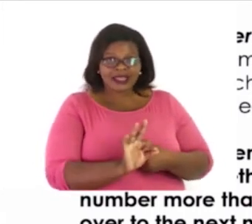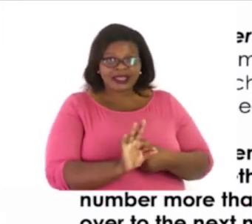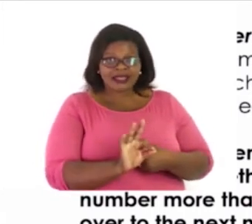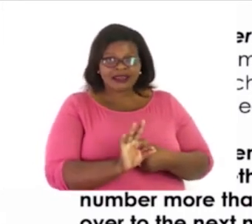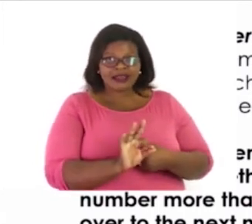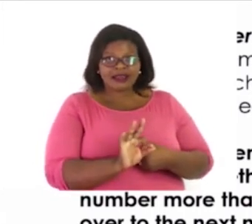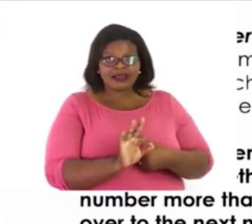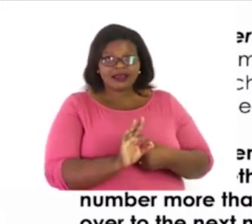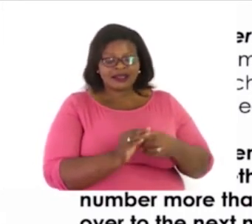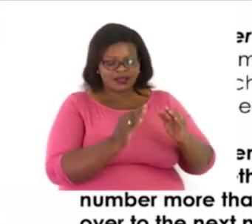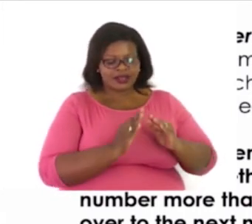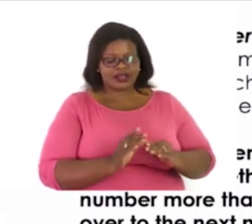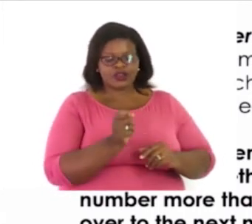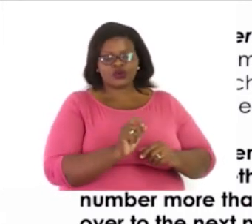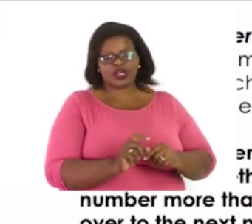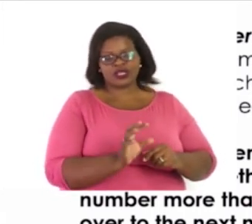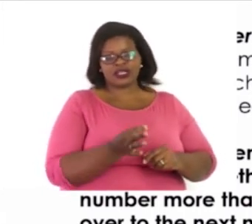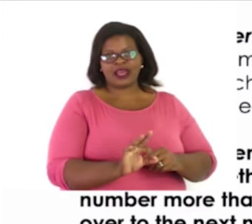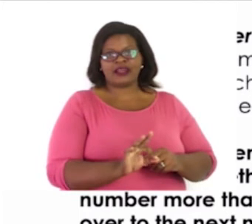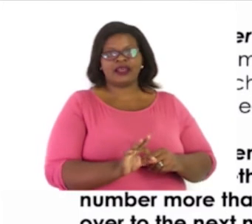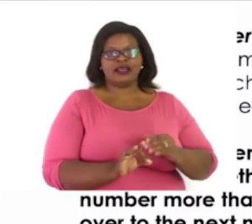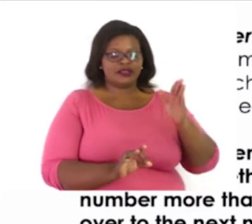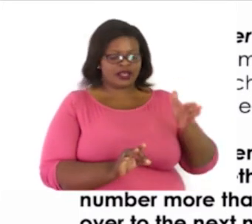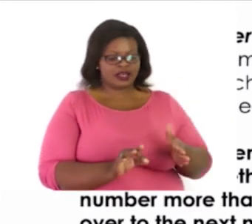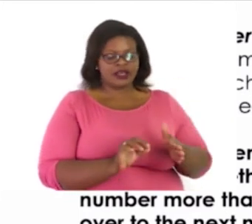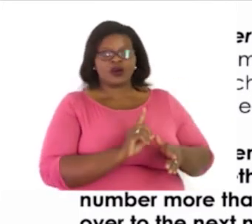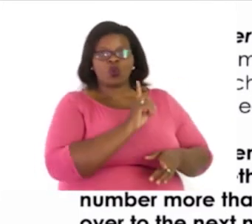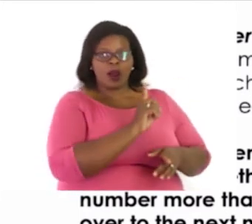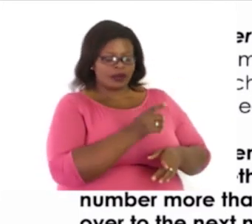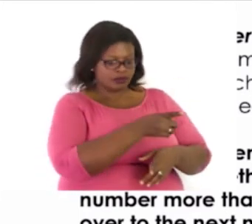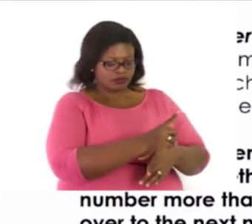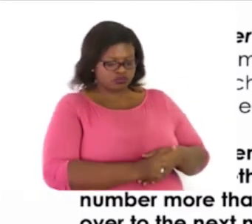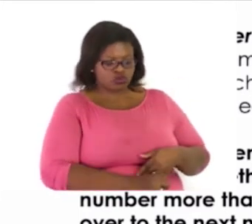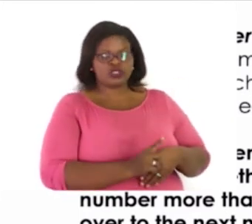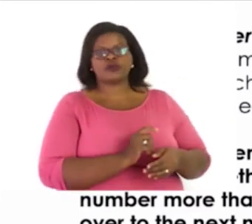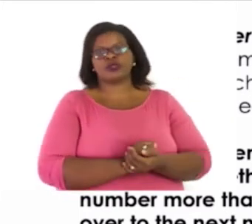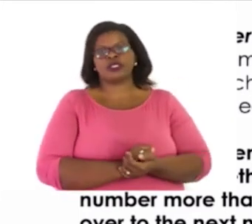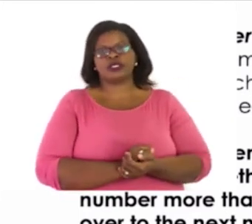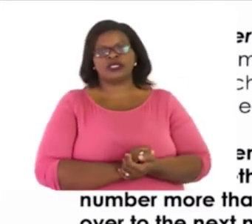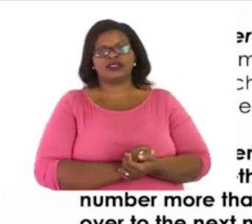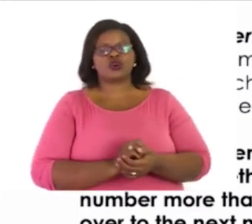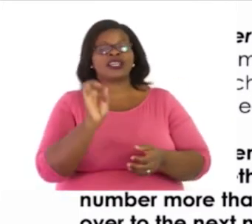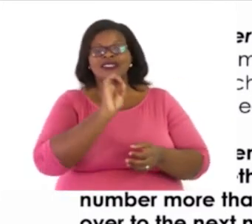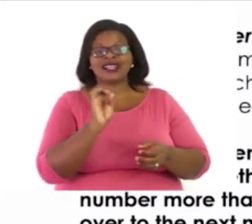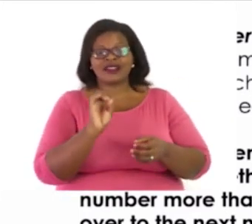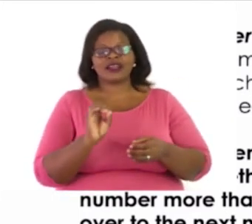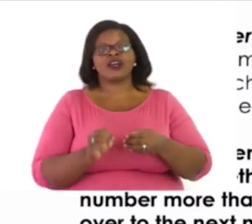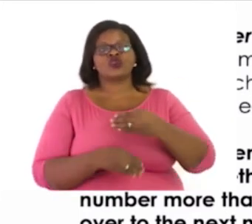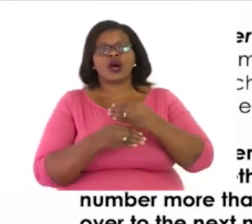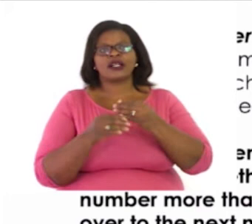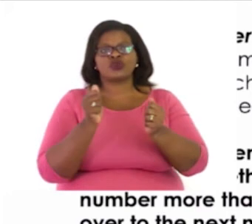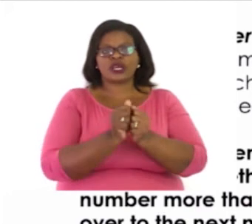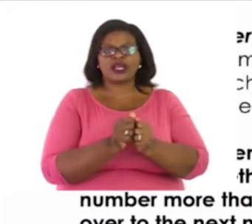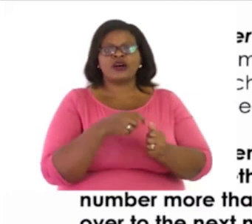nine. And then, we add our ten thousands. There's nothing carried over. And we only